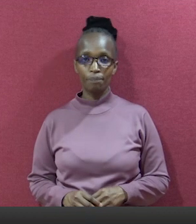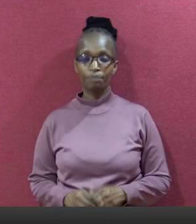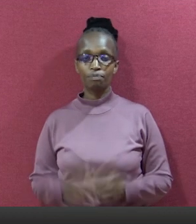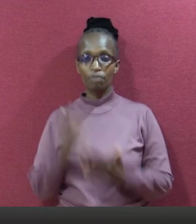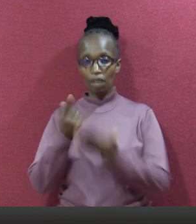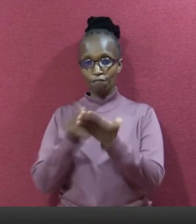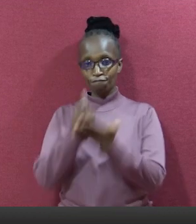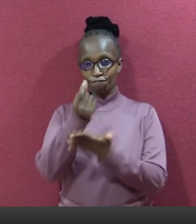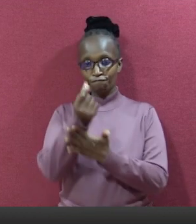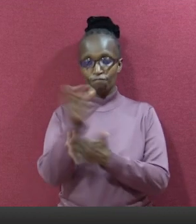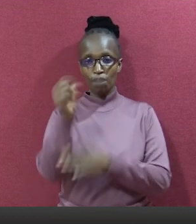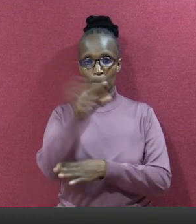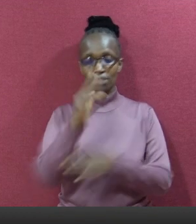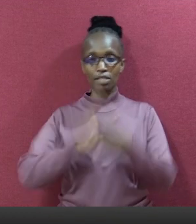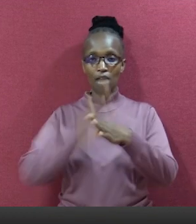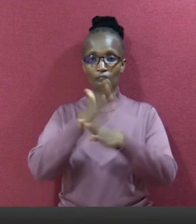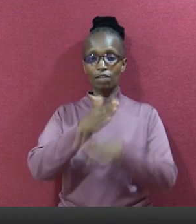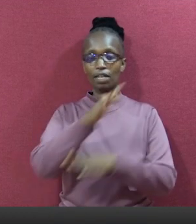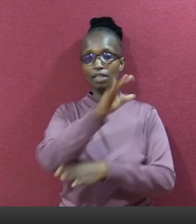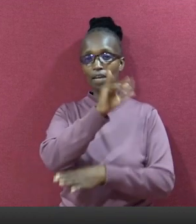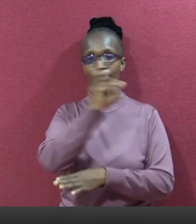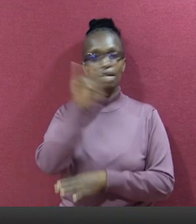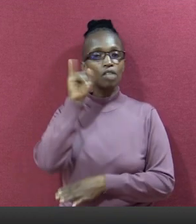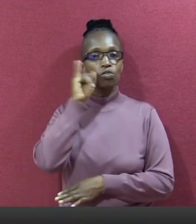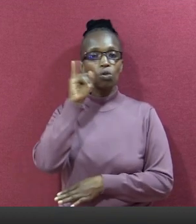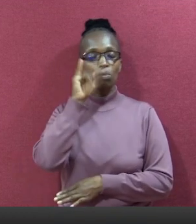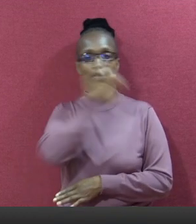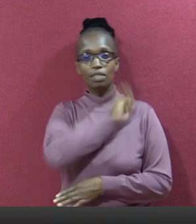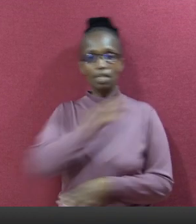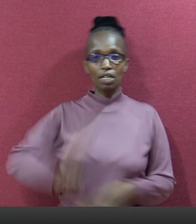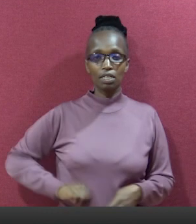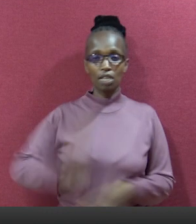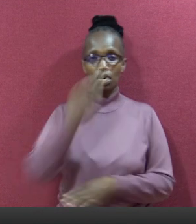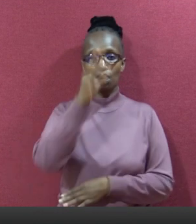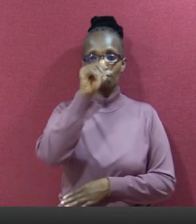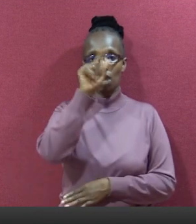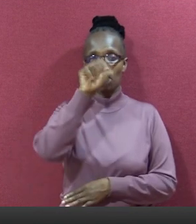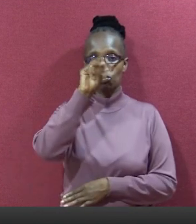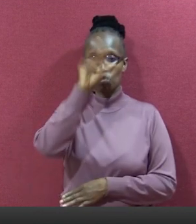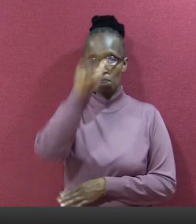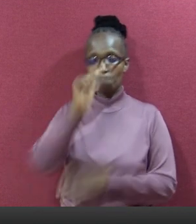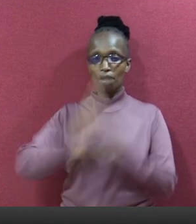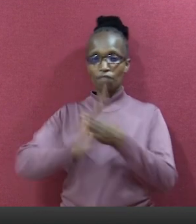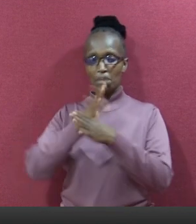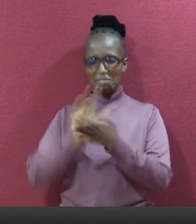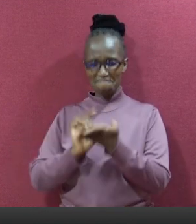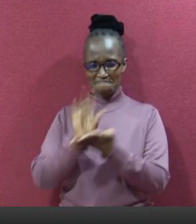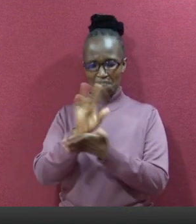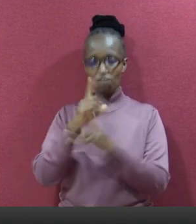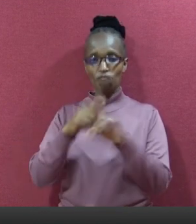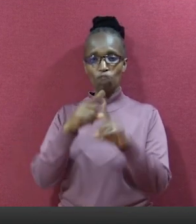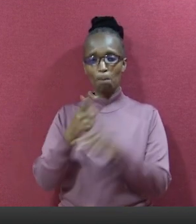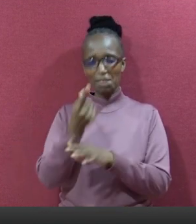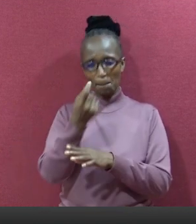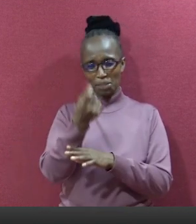Mieziye michache tu baada ya seneta wa isiolo Fatuma Dulo kungatuliwa kama kiranja wa waliwa chache